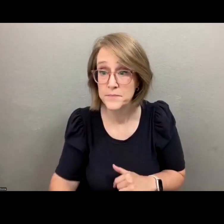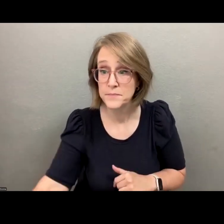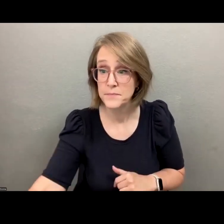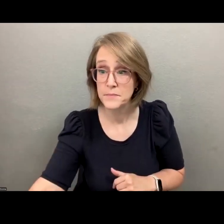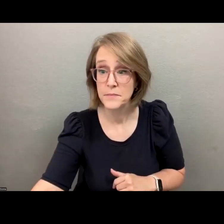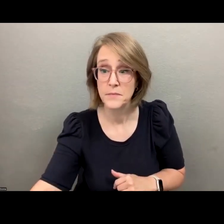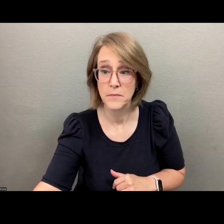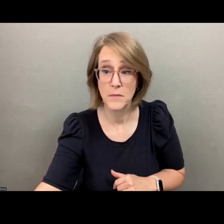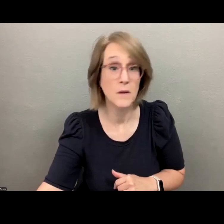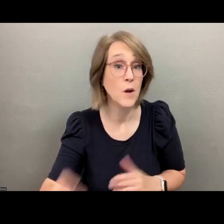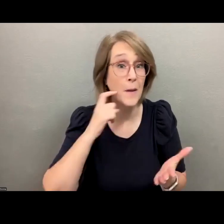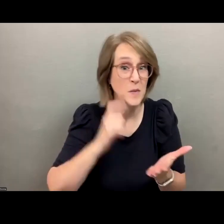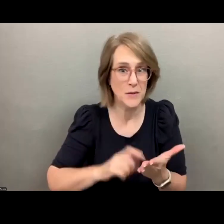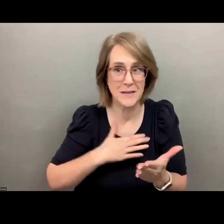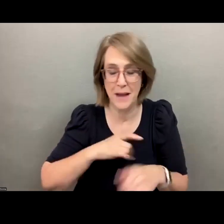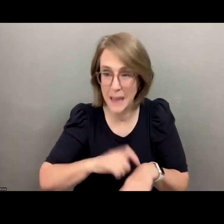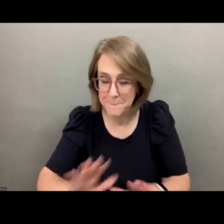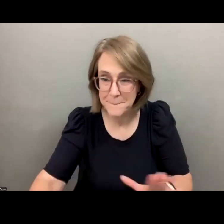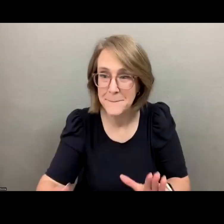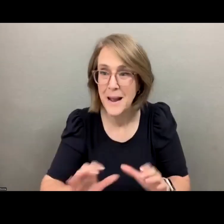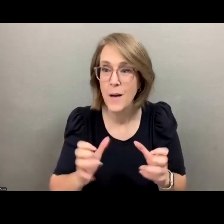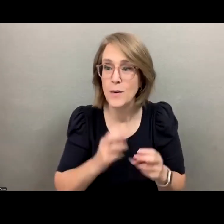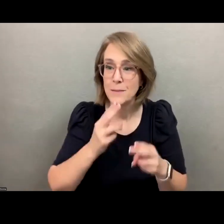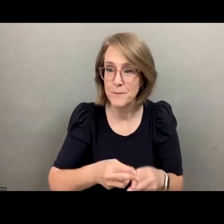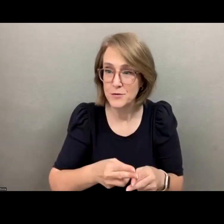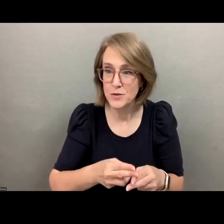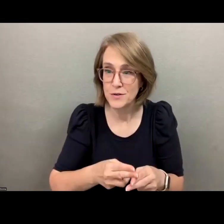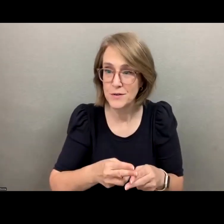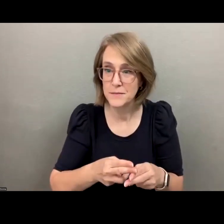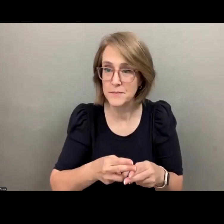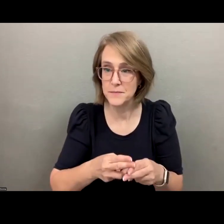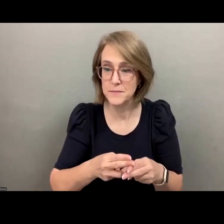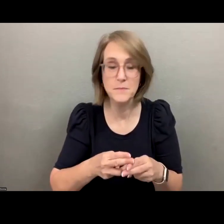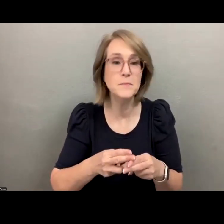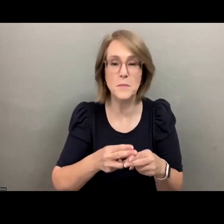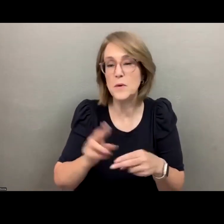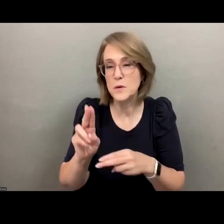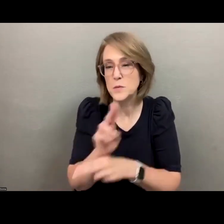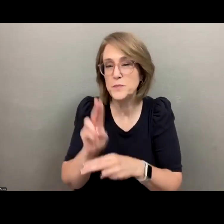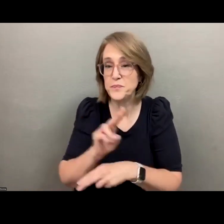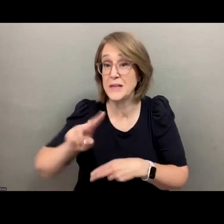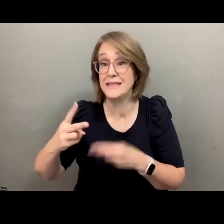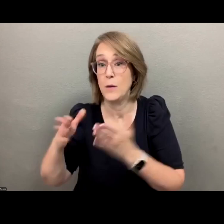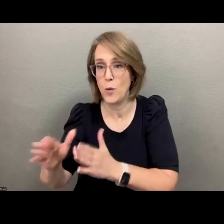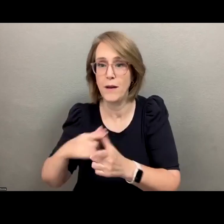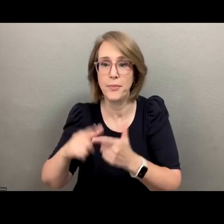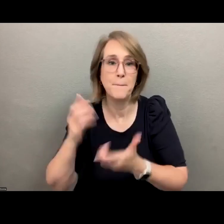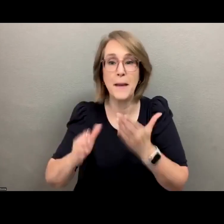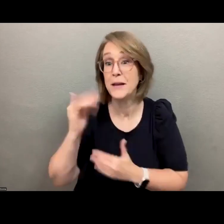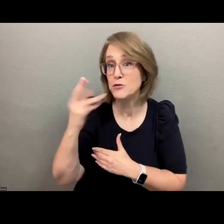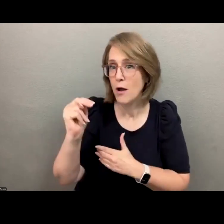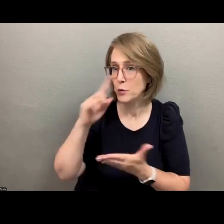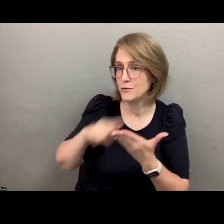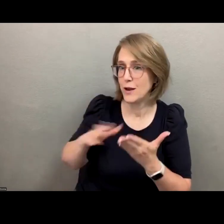But notice in my time here, let me mention also the second usage and then we'll, John, maybe you can give me a time